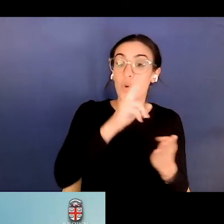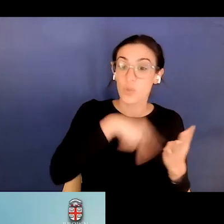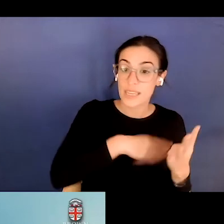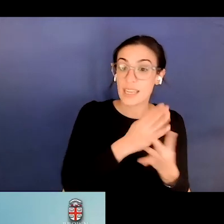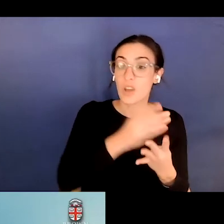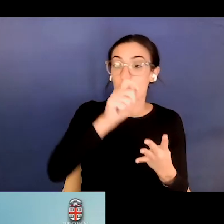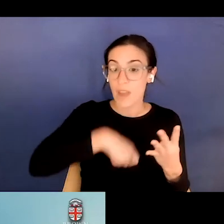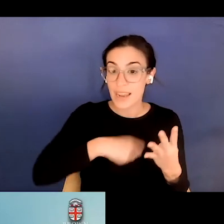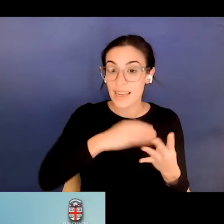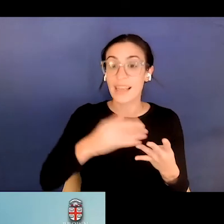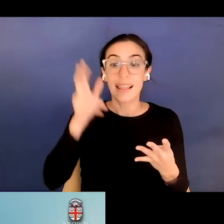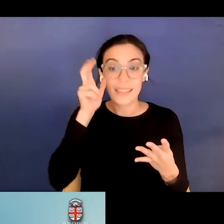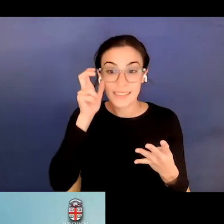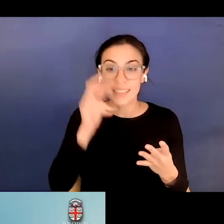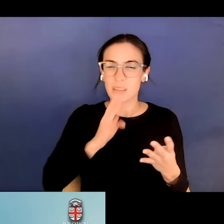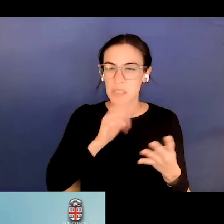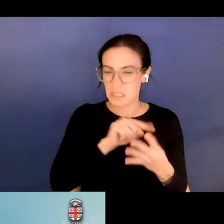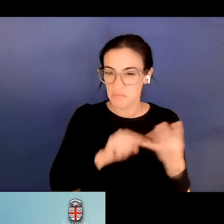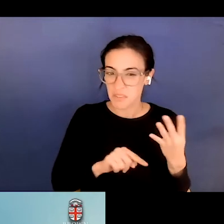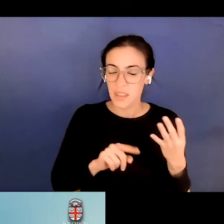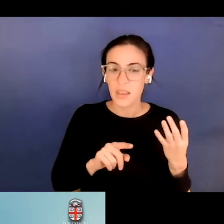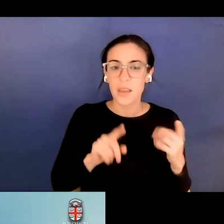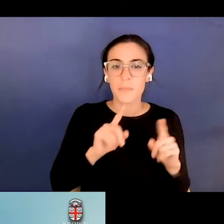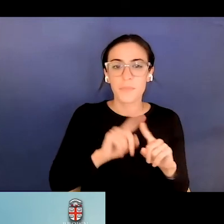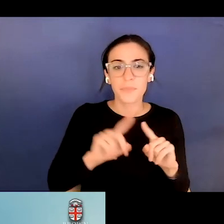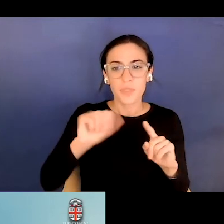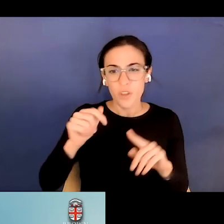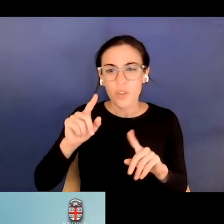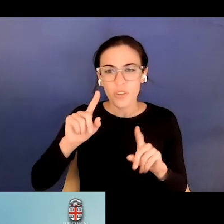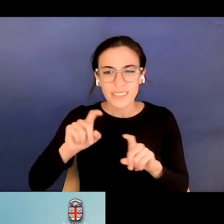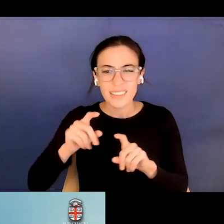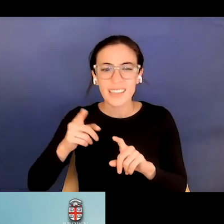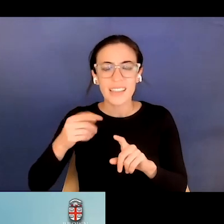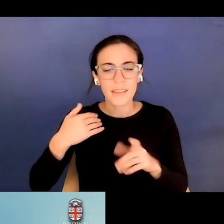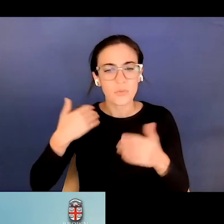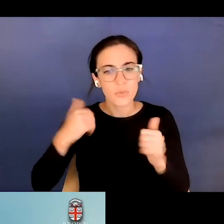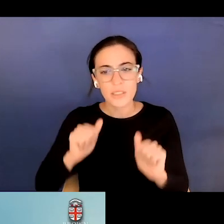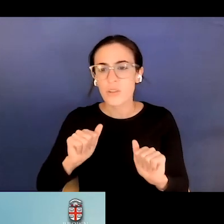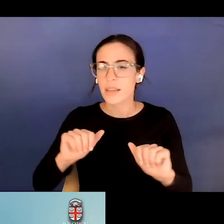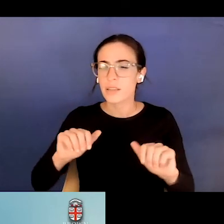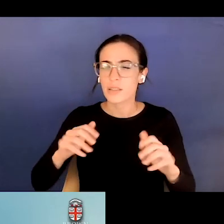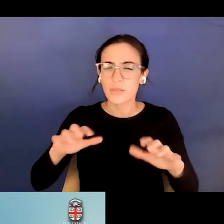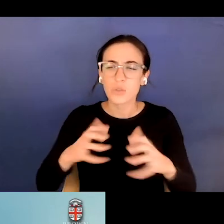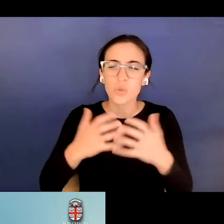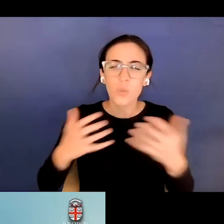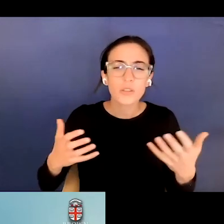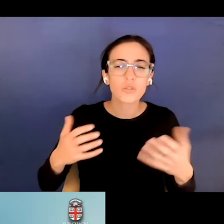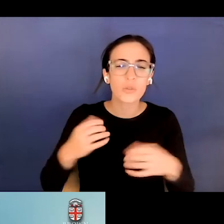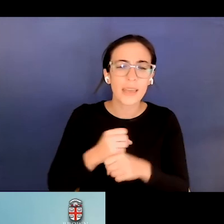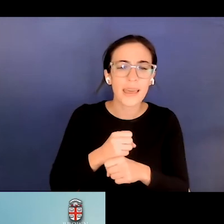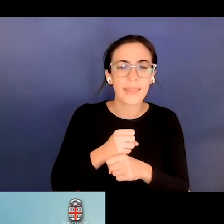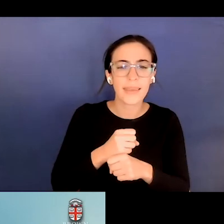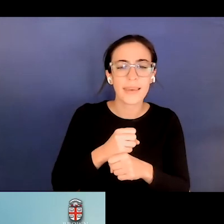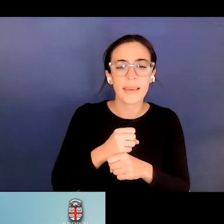Actful at least has done so much, but to, to get these, you know, the modes of interpersonal and the interpretive rather than the four